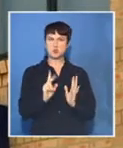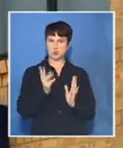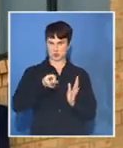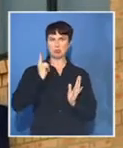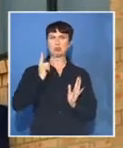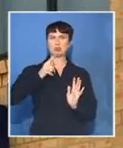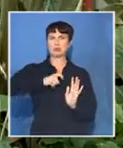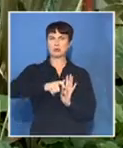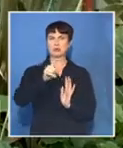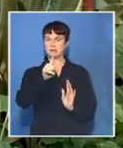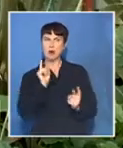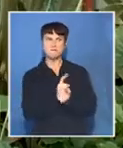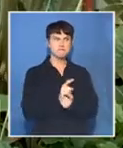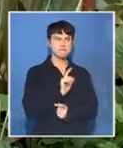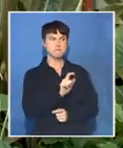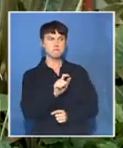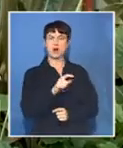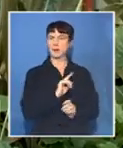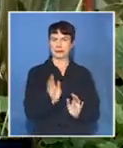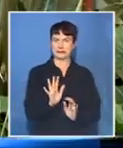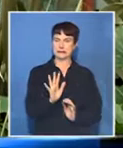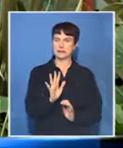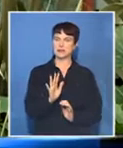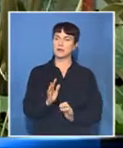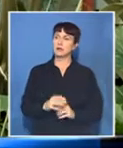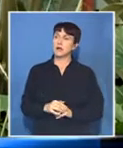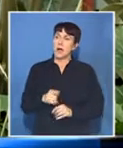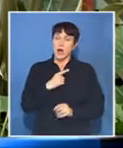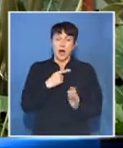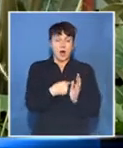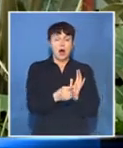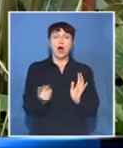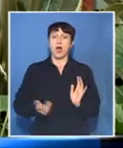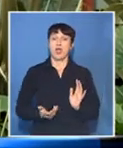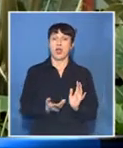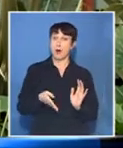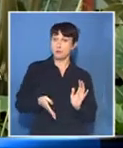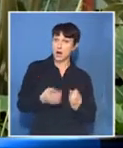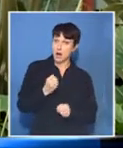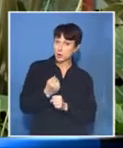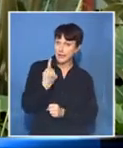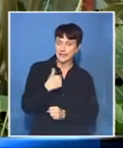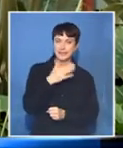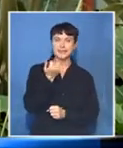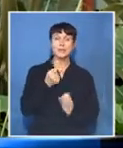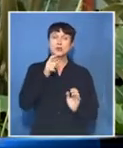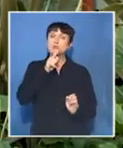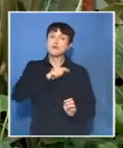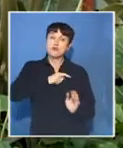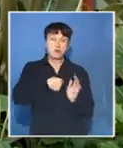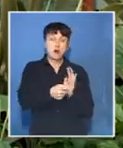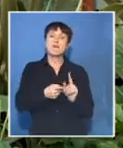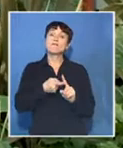them. At this stage, I can't say whether they're in Gauteng or not, but we believe they are from Ivory Park and